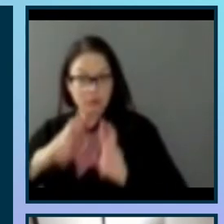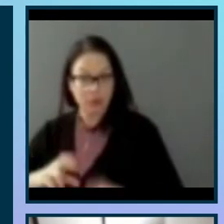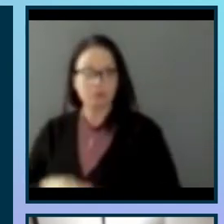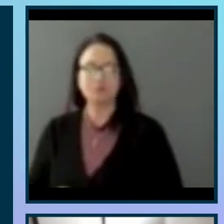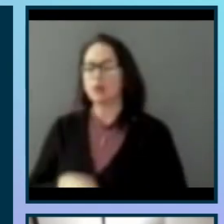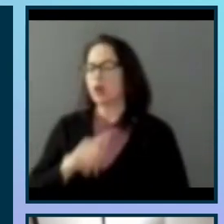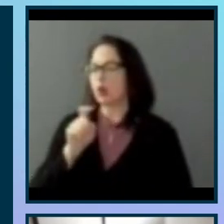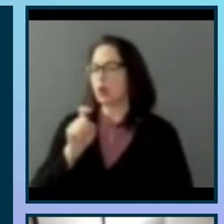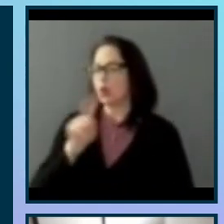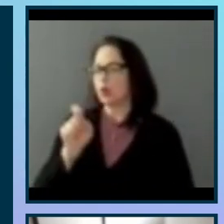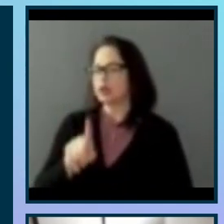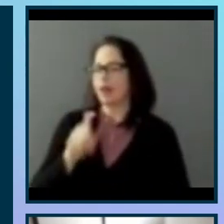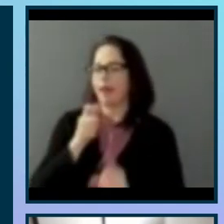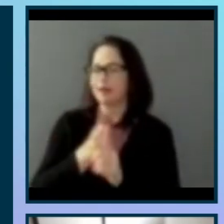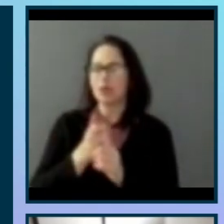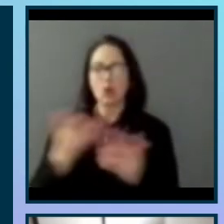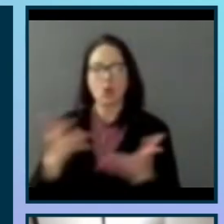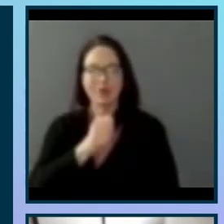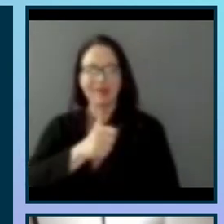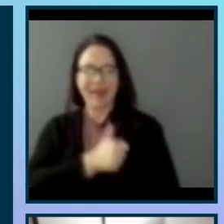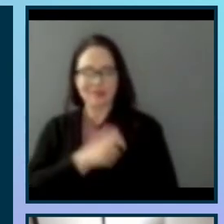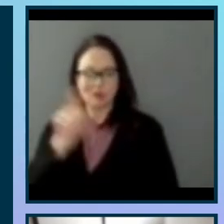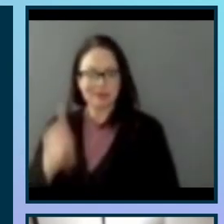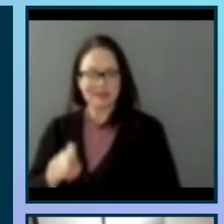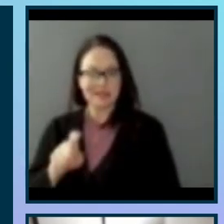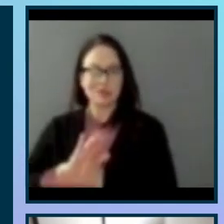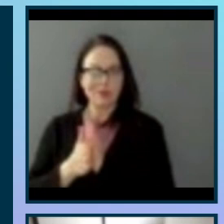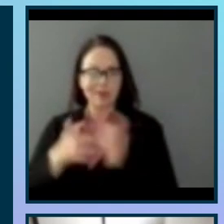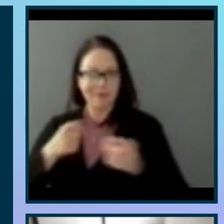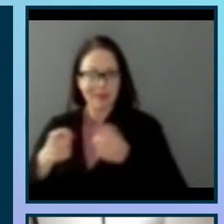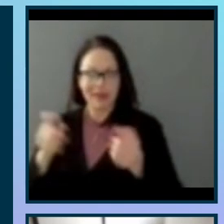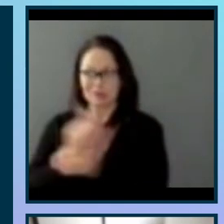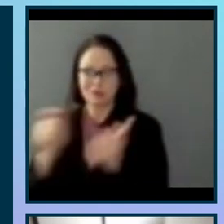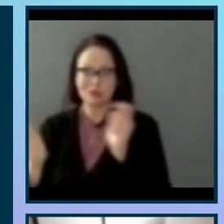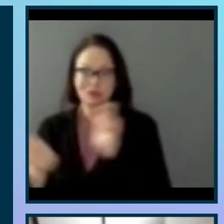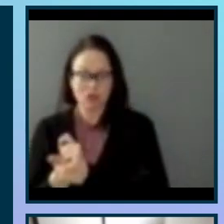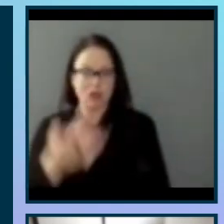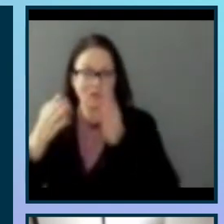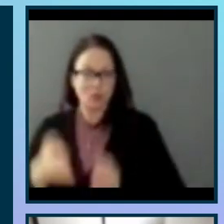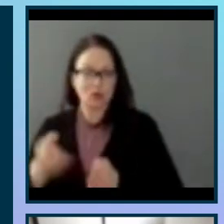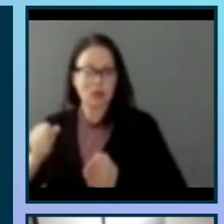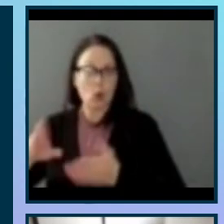yourself is, what are the attitudes needed to be a manager, change agent, facilitator, or researcher?